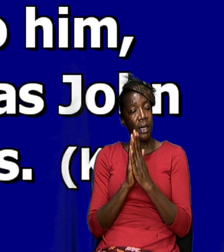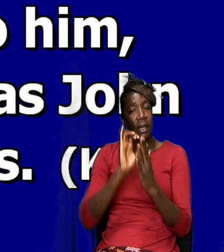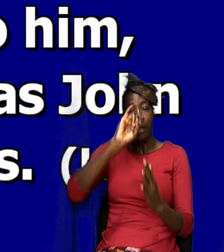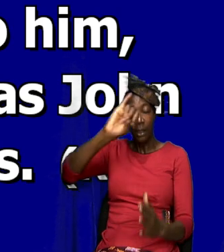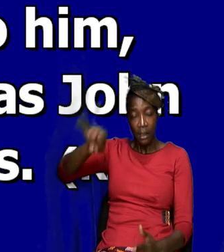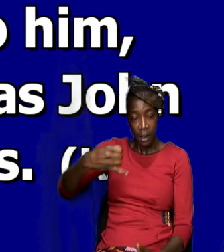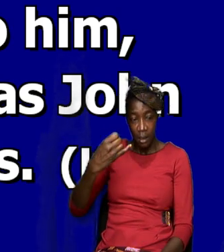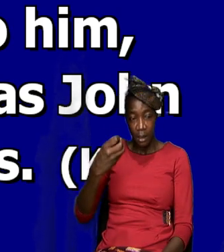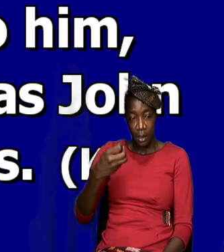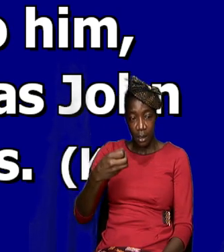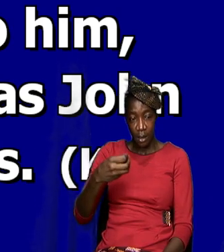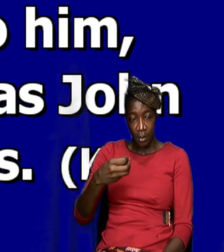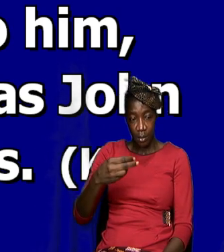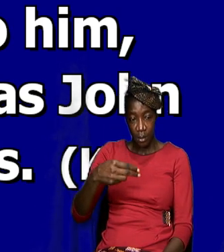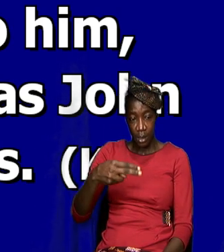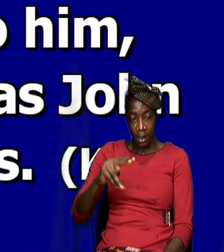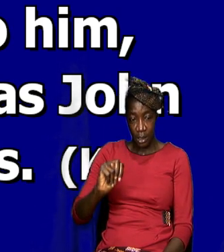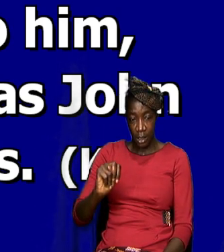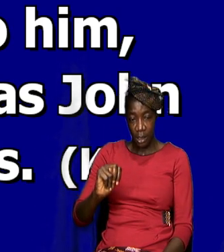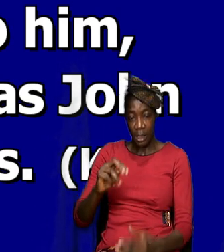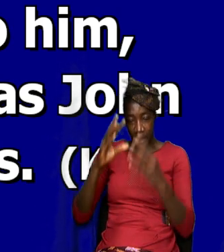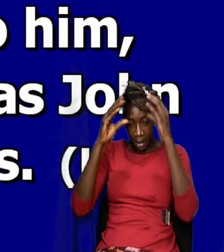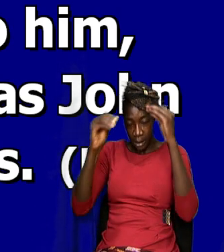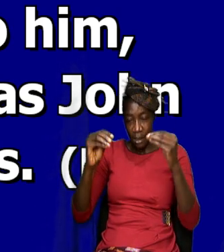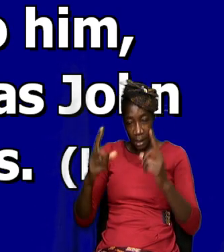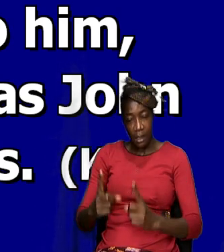as John also taught his disciples